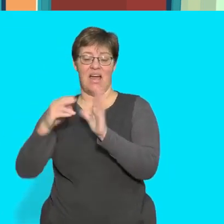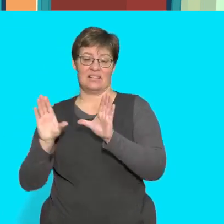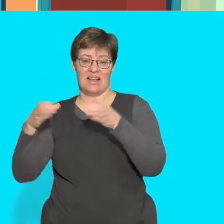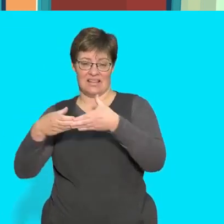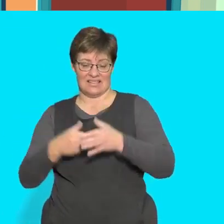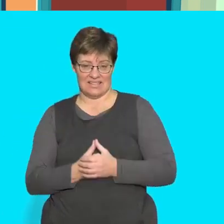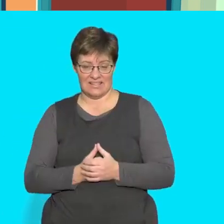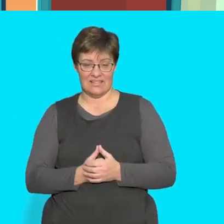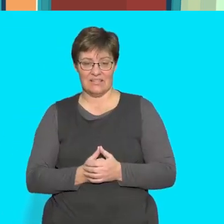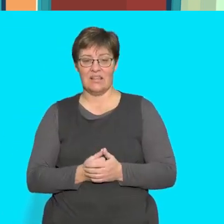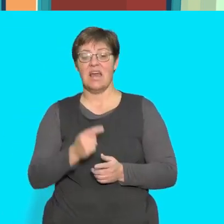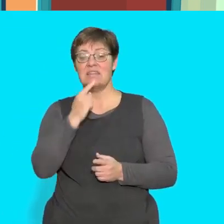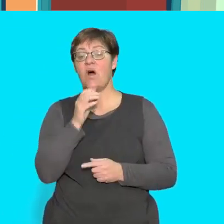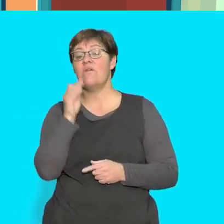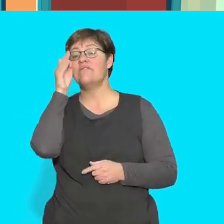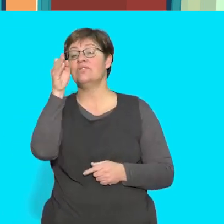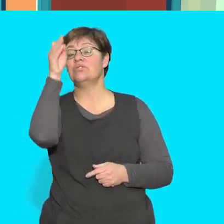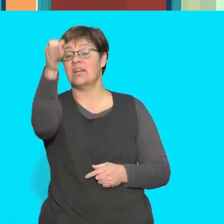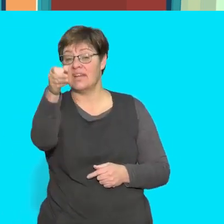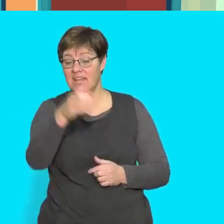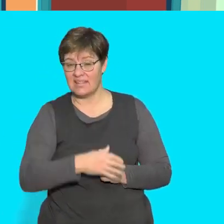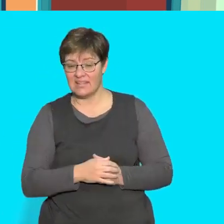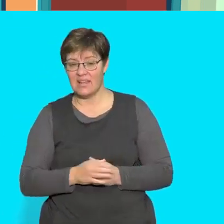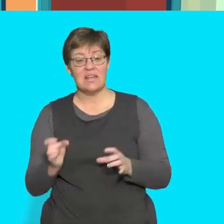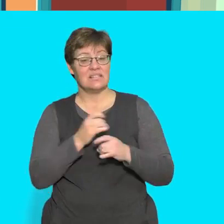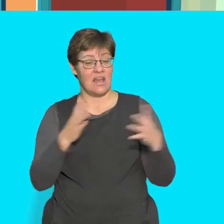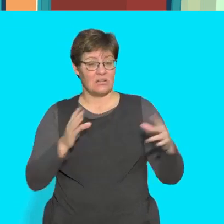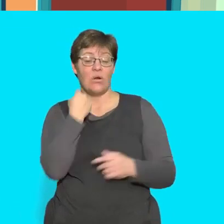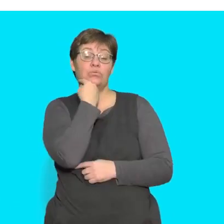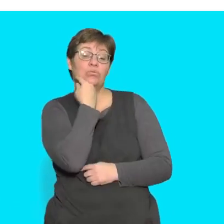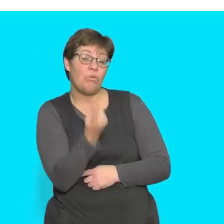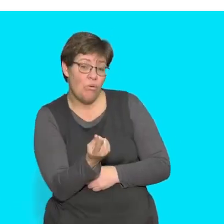the sentence into the future tense start with tomorrow